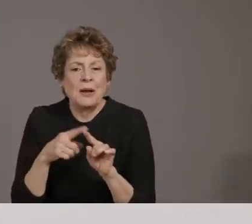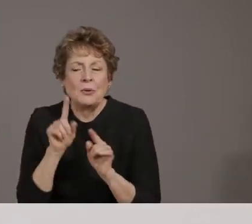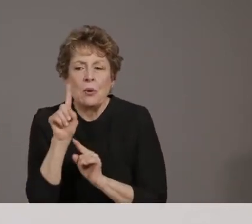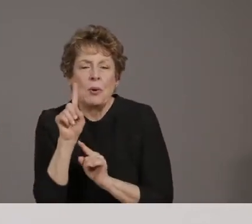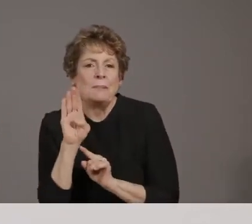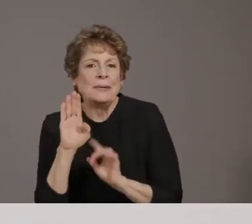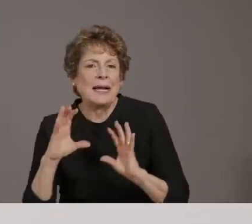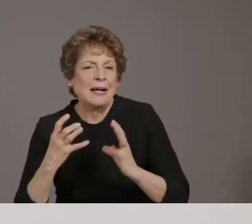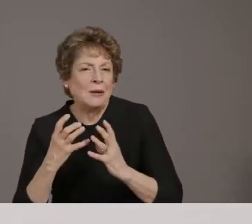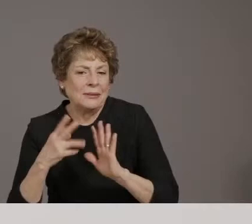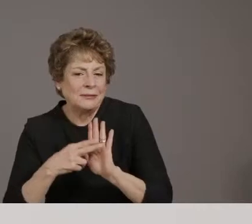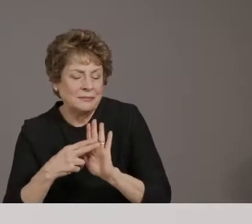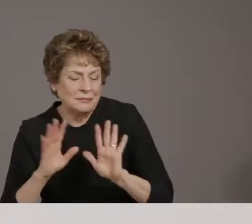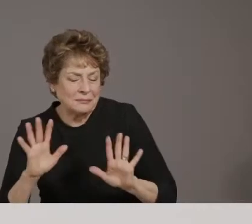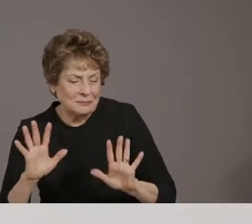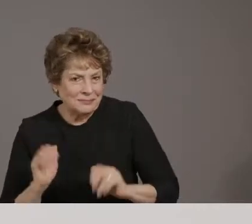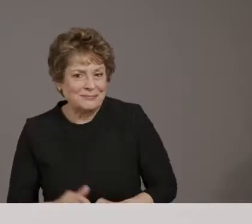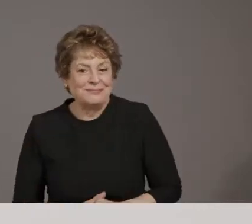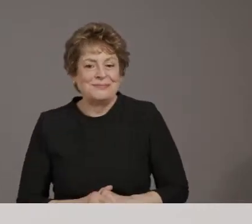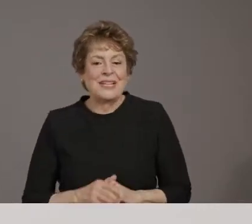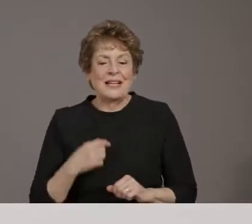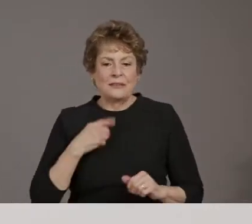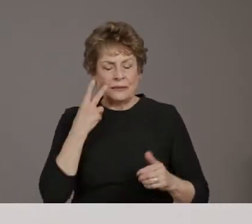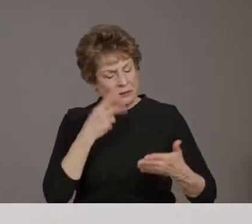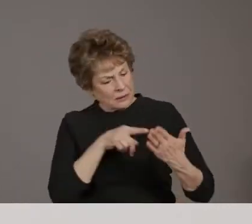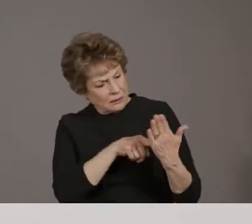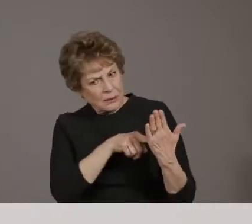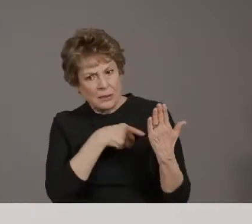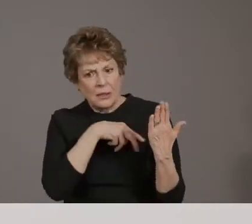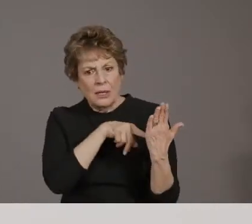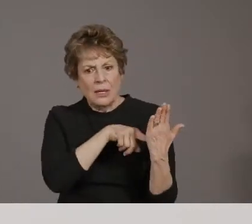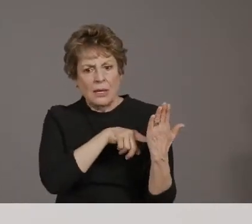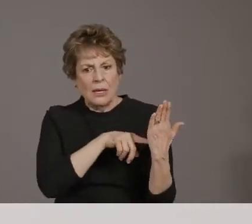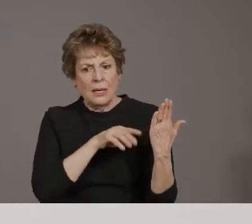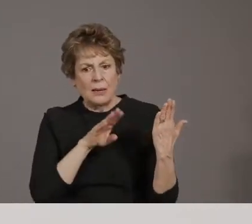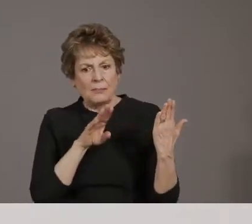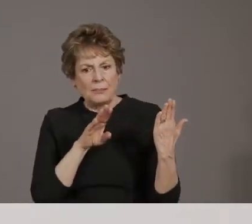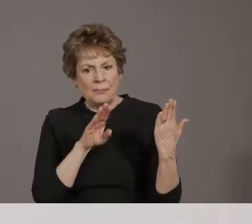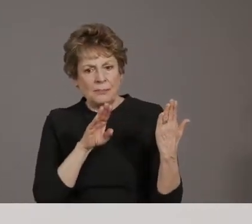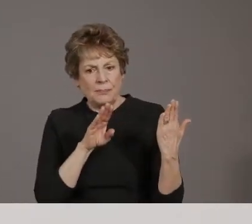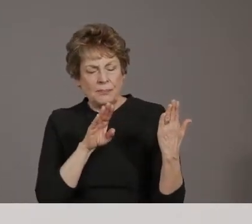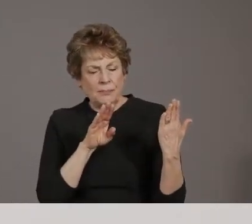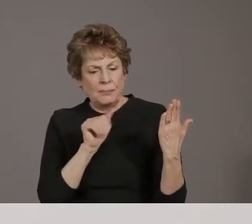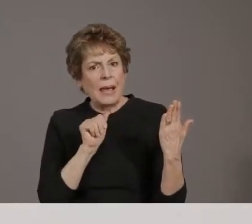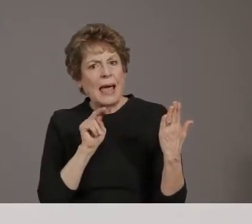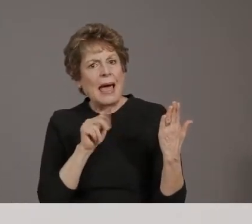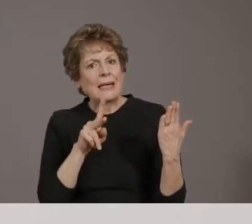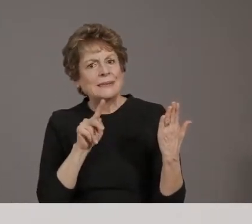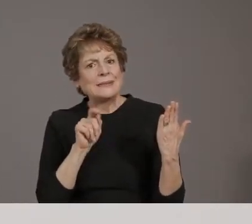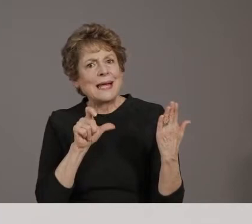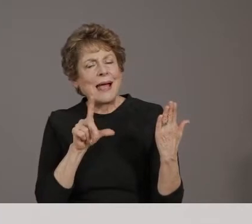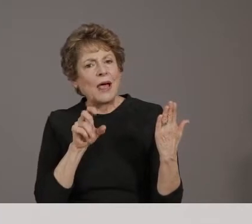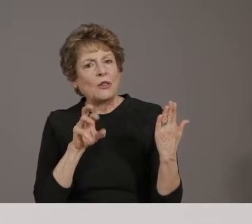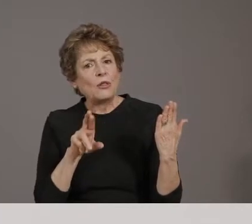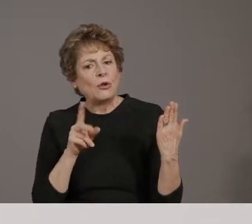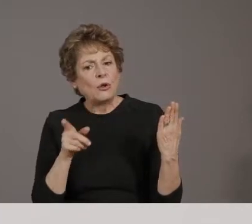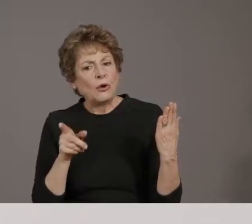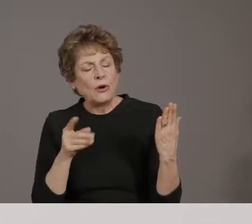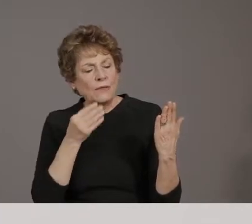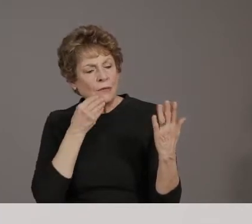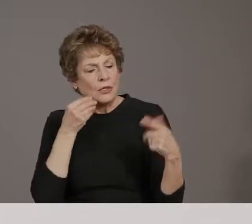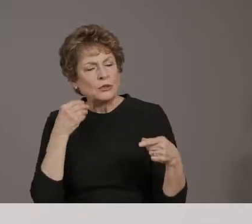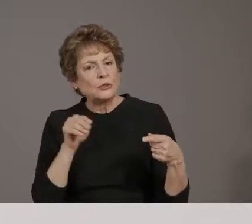1B and includes bank tellers, auto shop workers, public transportation providers, grocery workers,